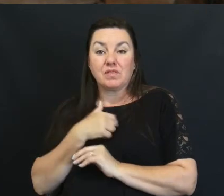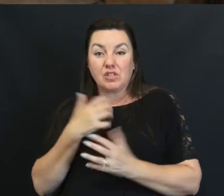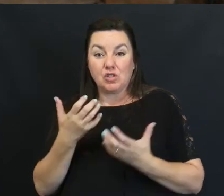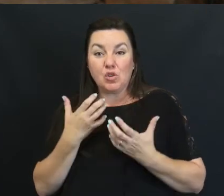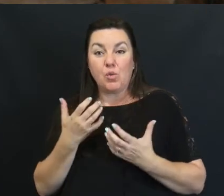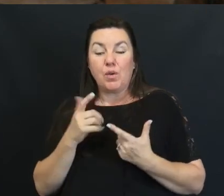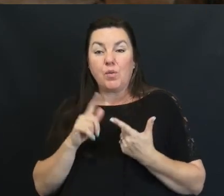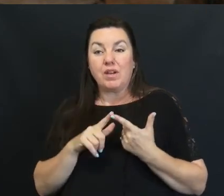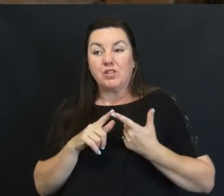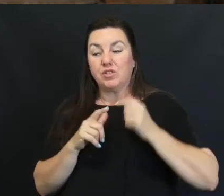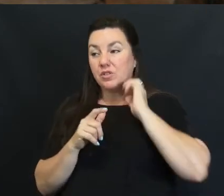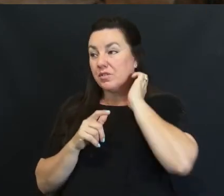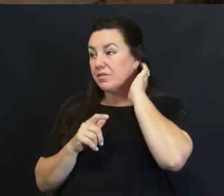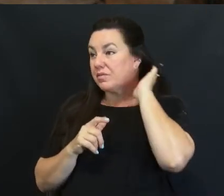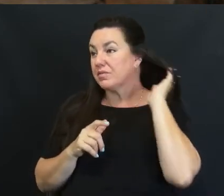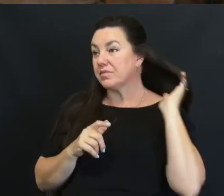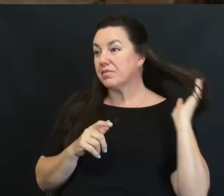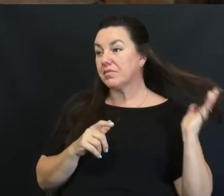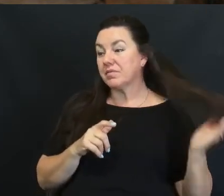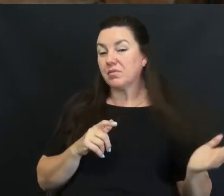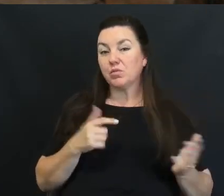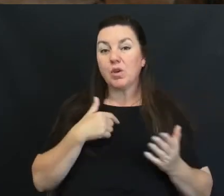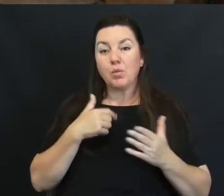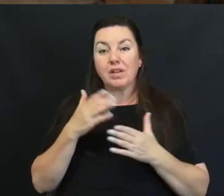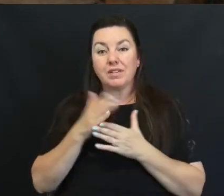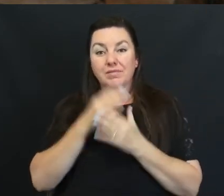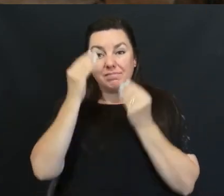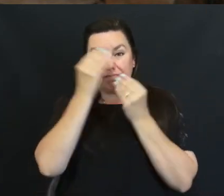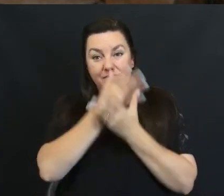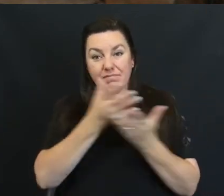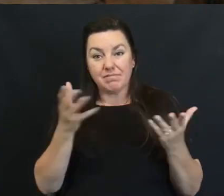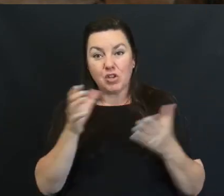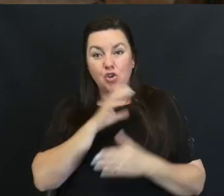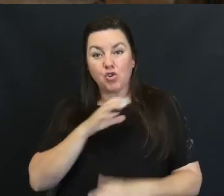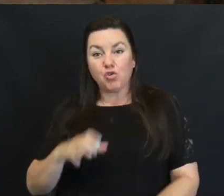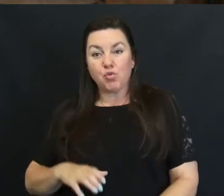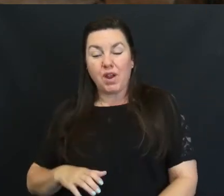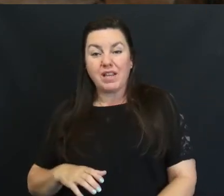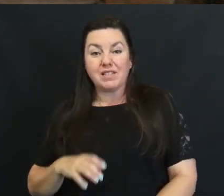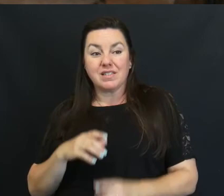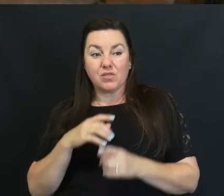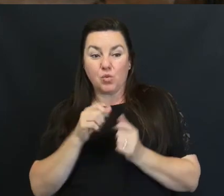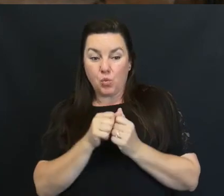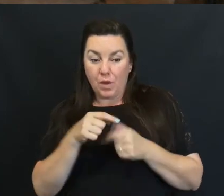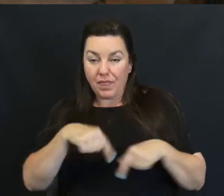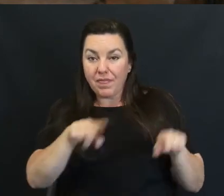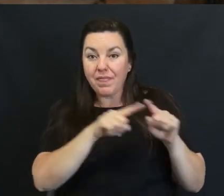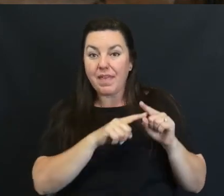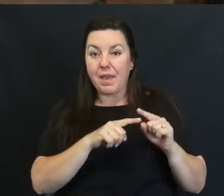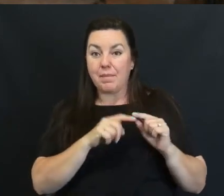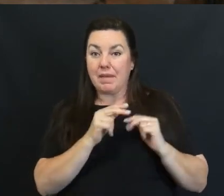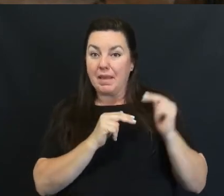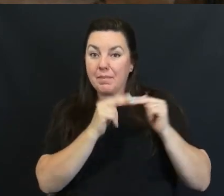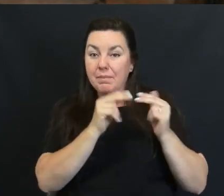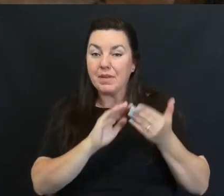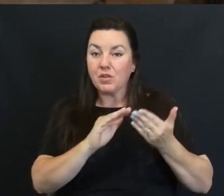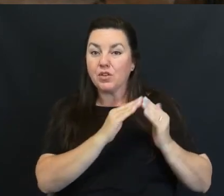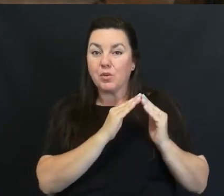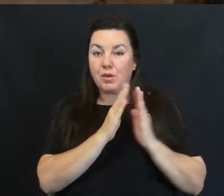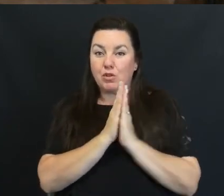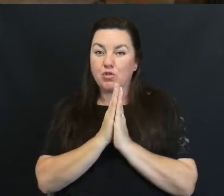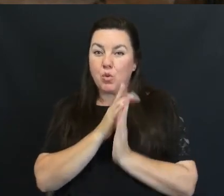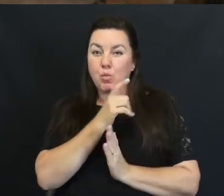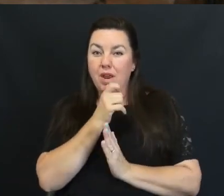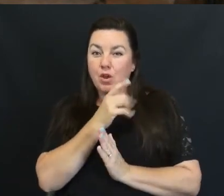Be Able To Share With Them Christ Through Our Love For Them And Building That Community So Pray For Those Moms Who Will Be